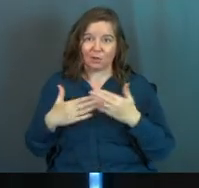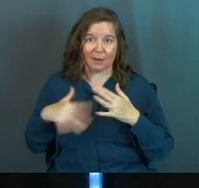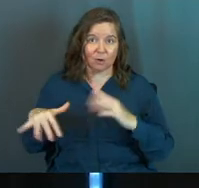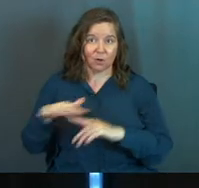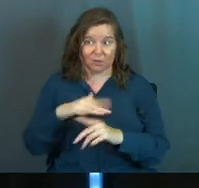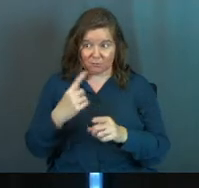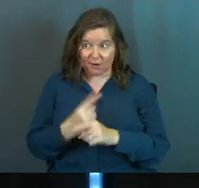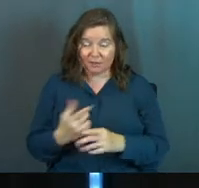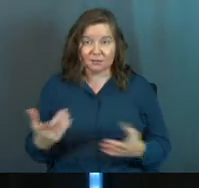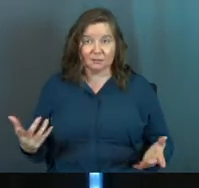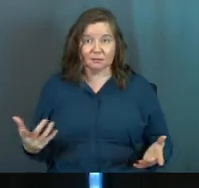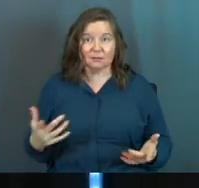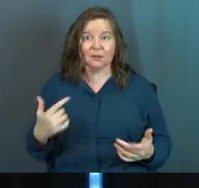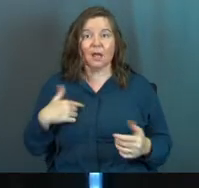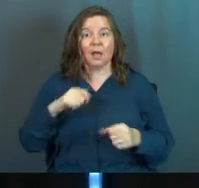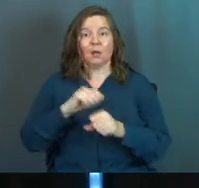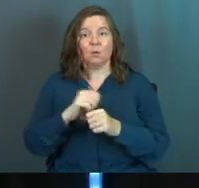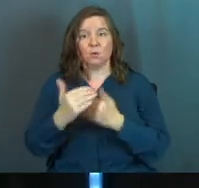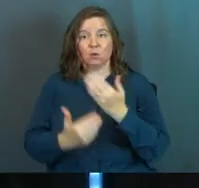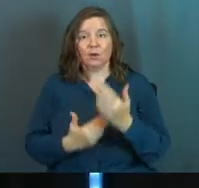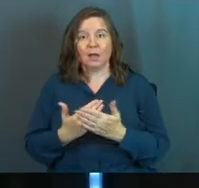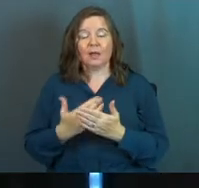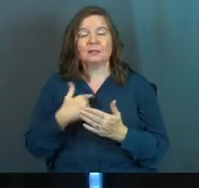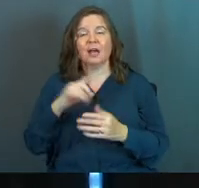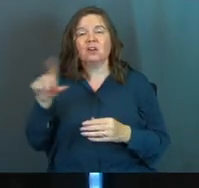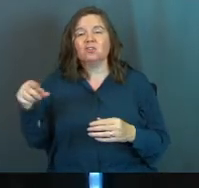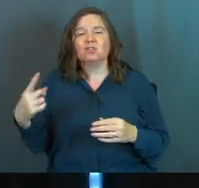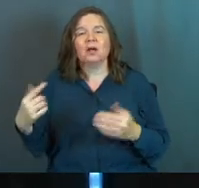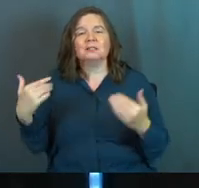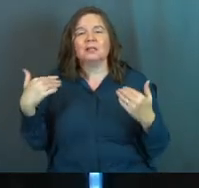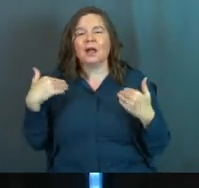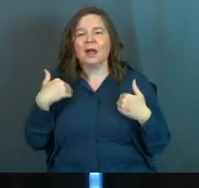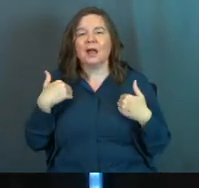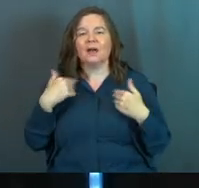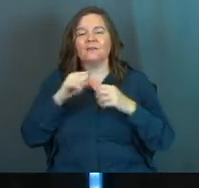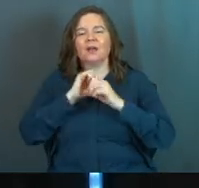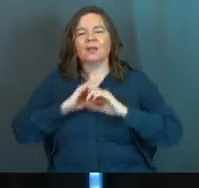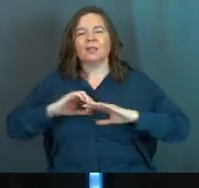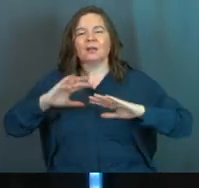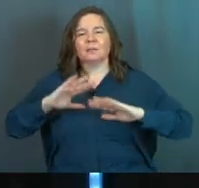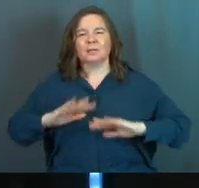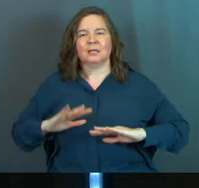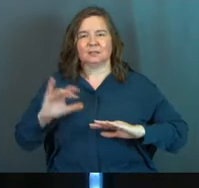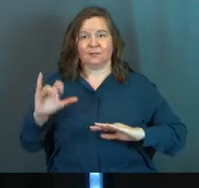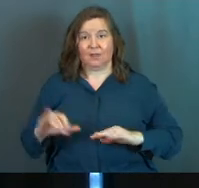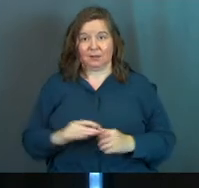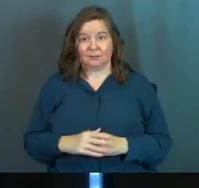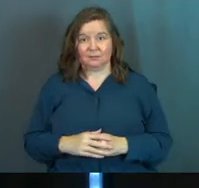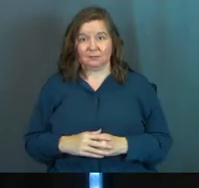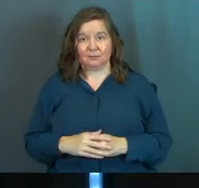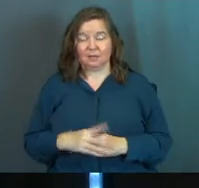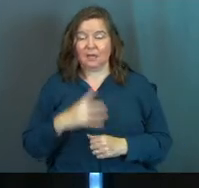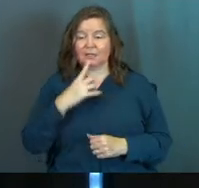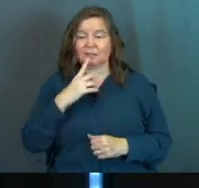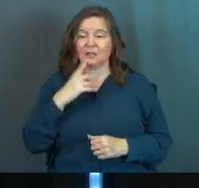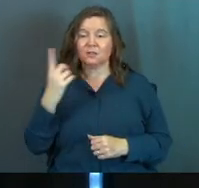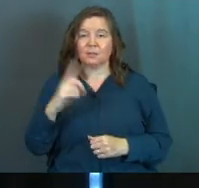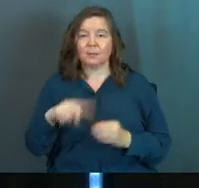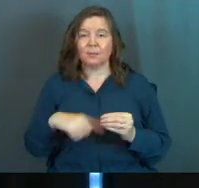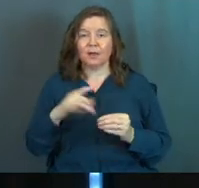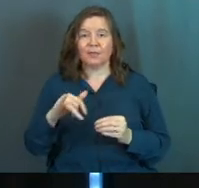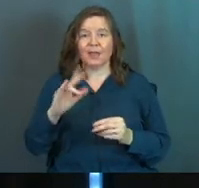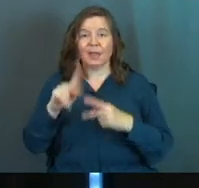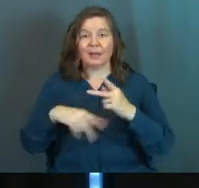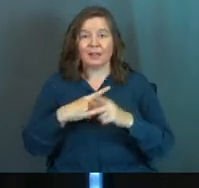neighborhood, right? And work with your hands, and just have the peace of that. And he's saying there's something